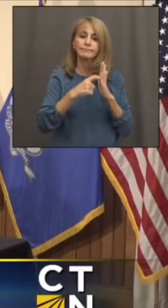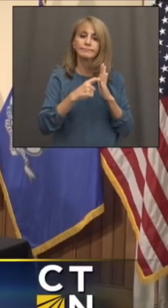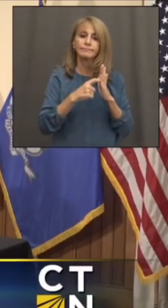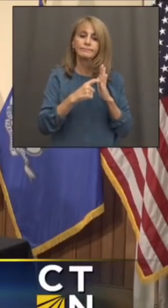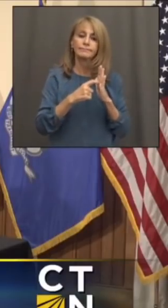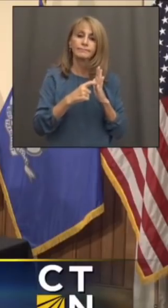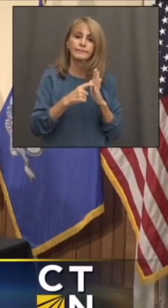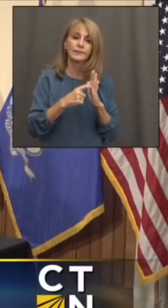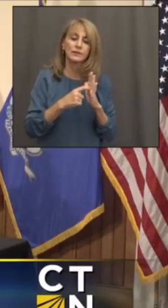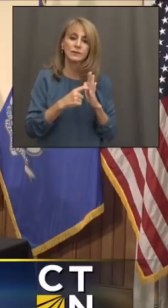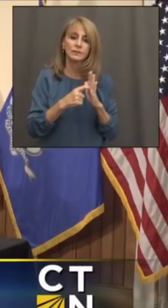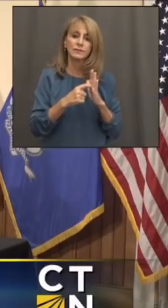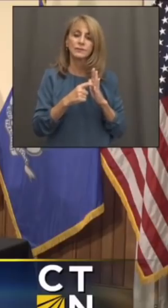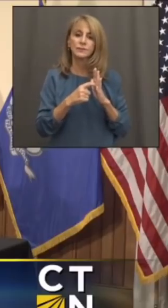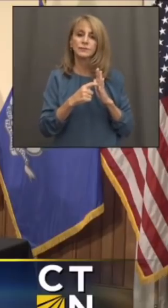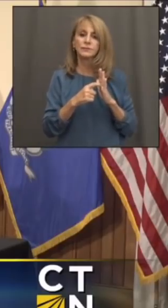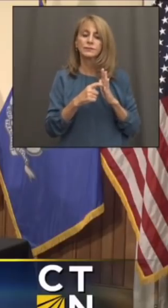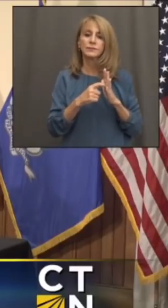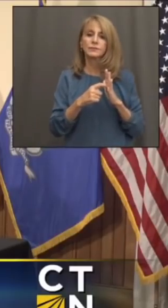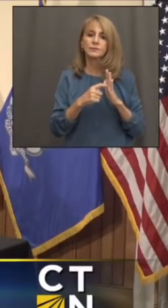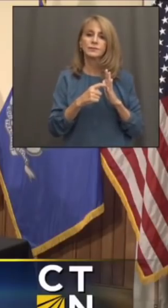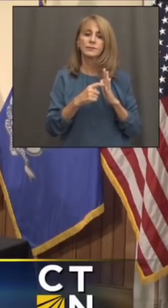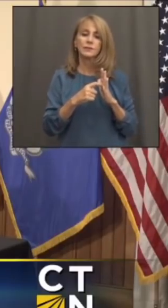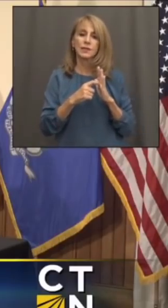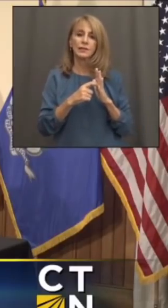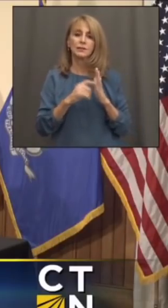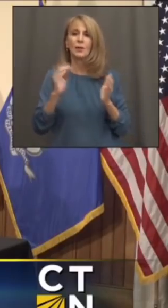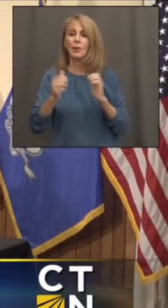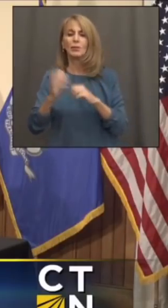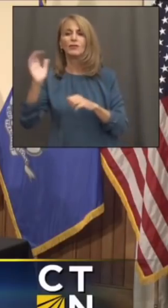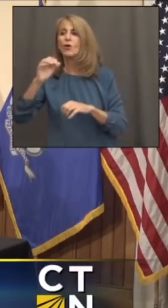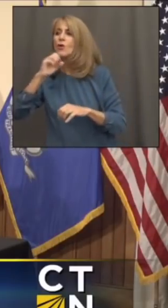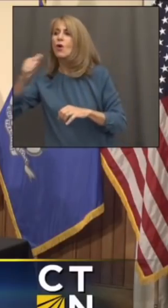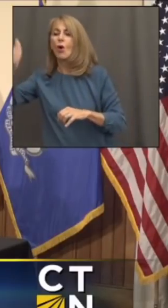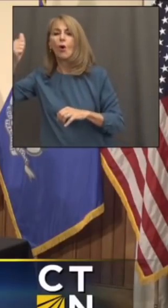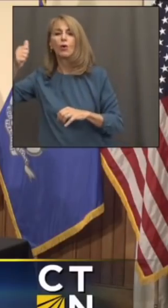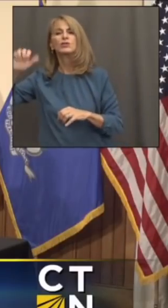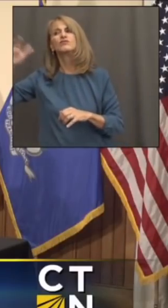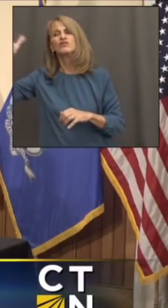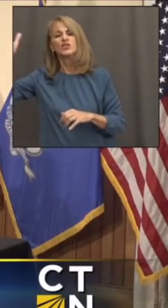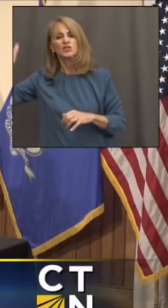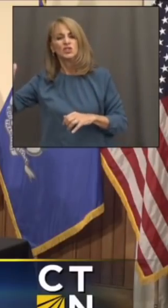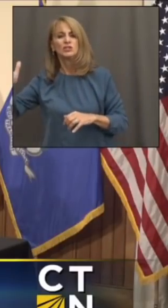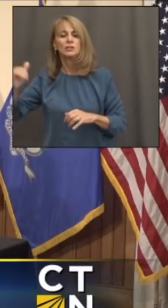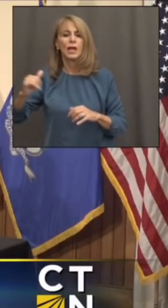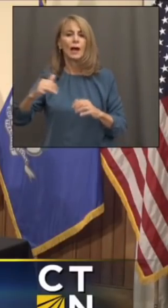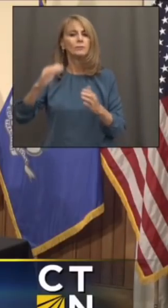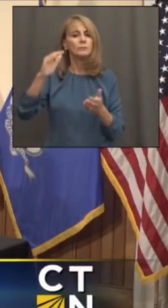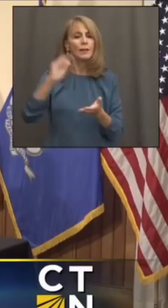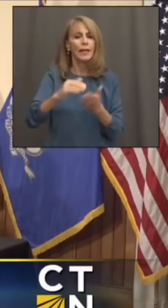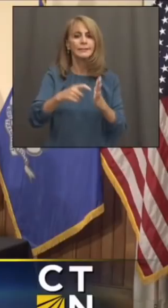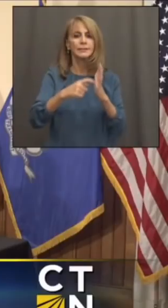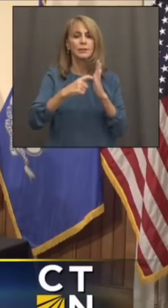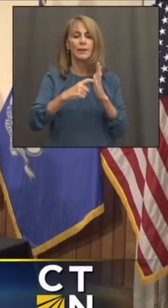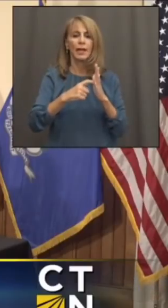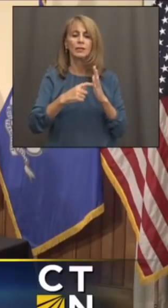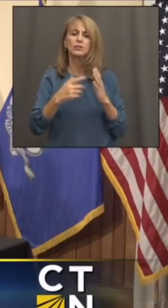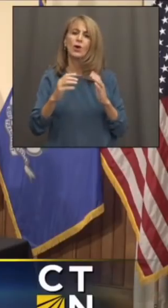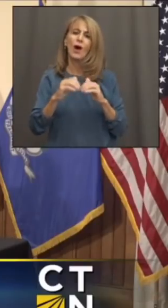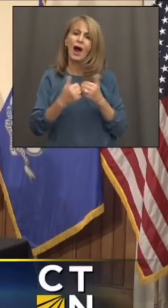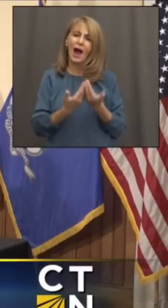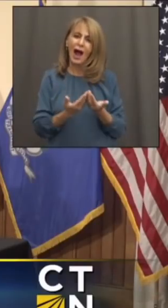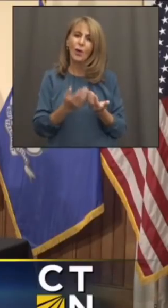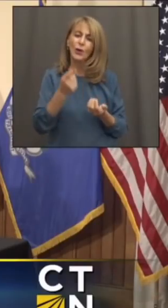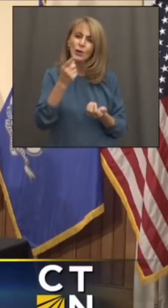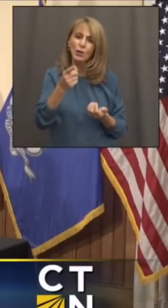demand was tailing off for the older age group. So what are you or what are DPH doing to